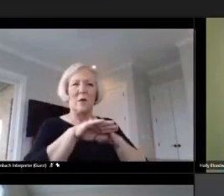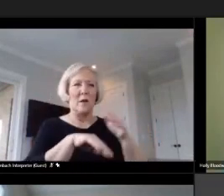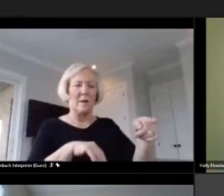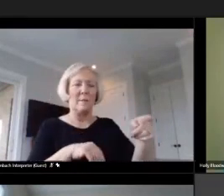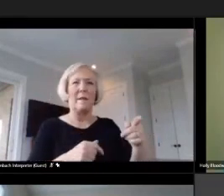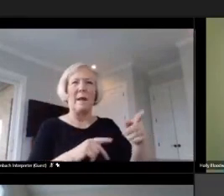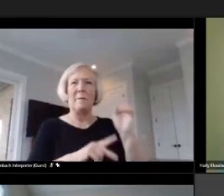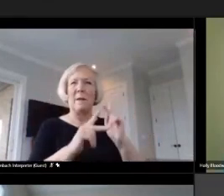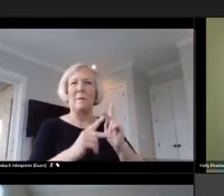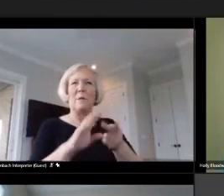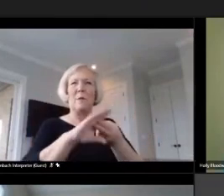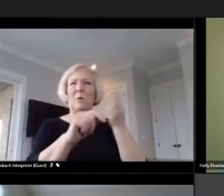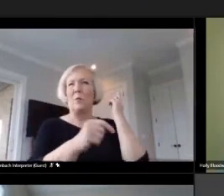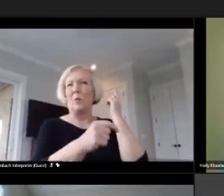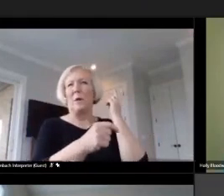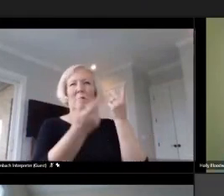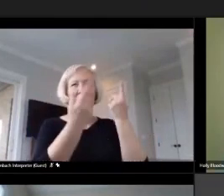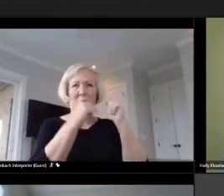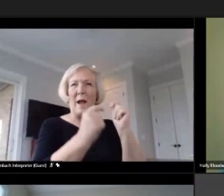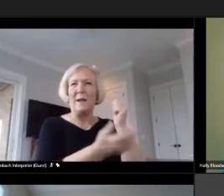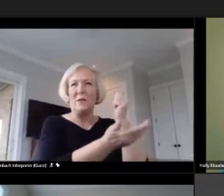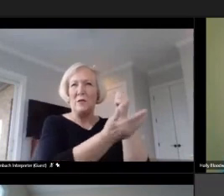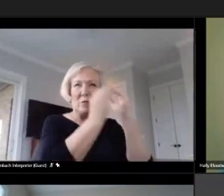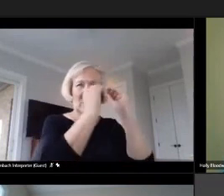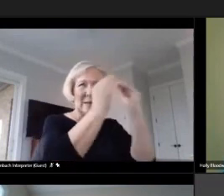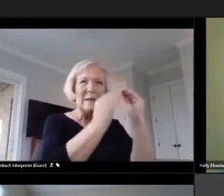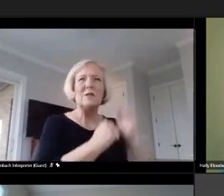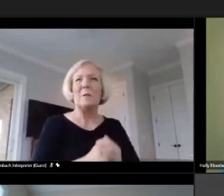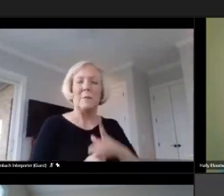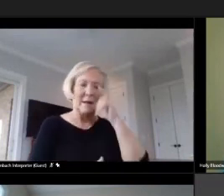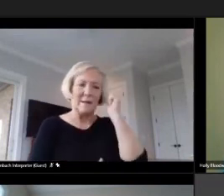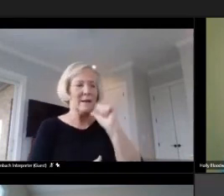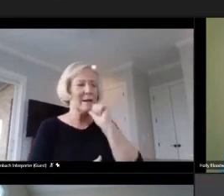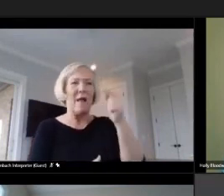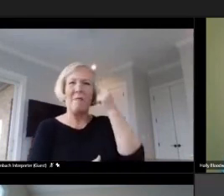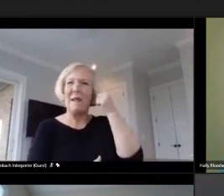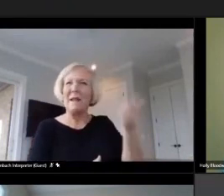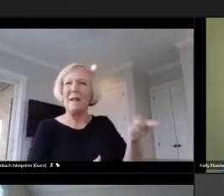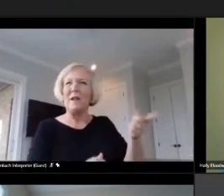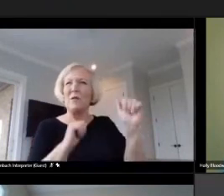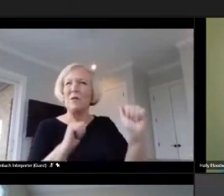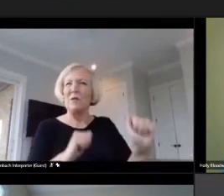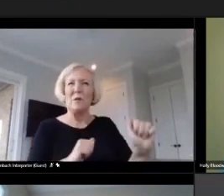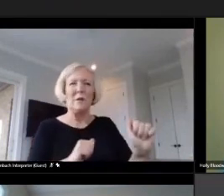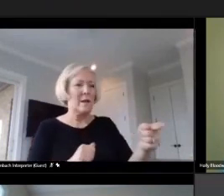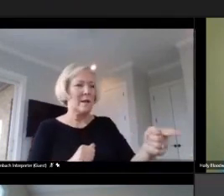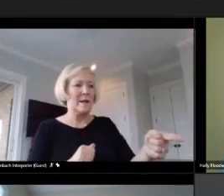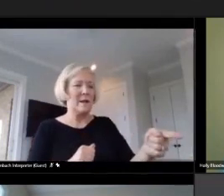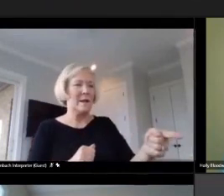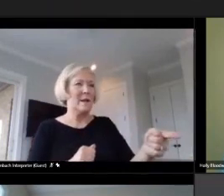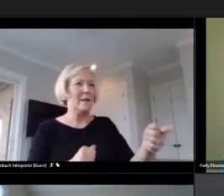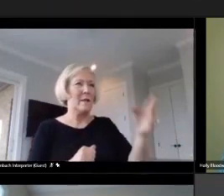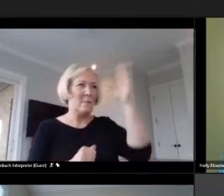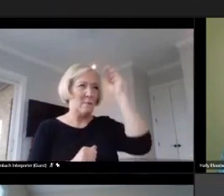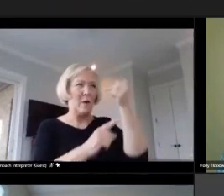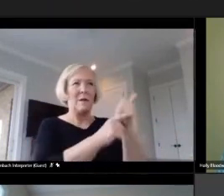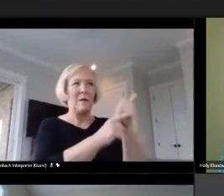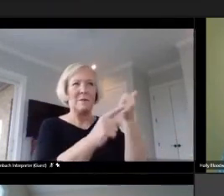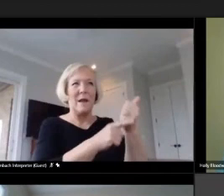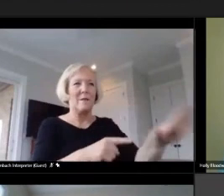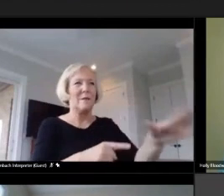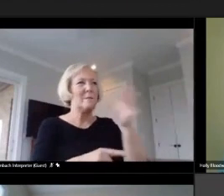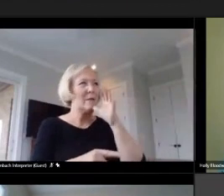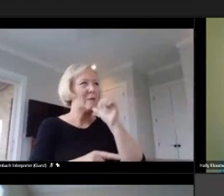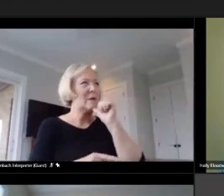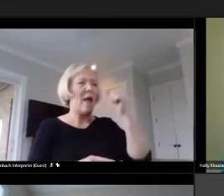to teach him to read at that point because they didn't think he could. He didn't think he could. His mother didn't think he could. And so I think it was the